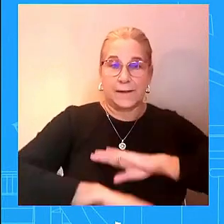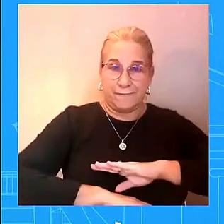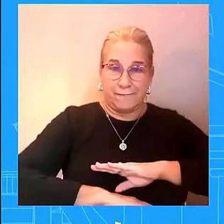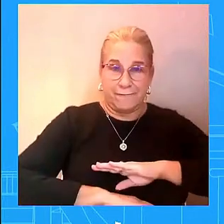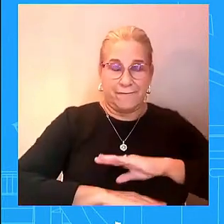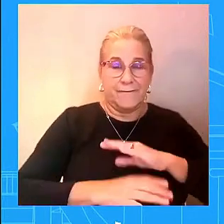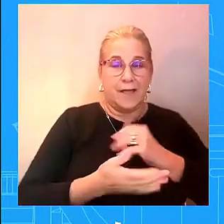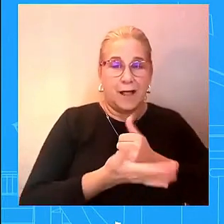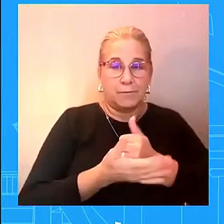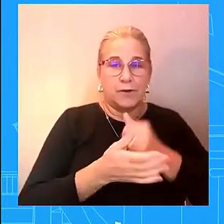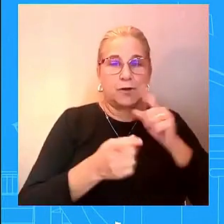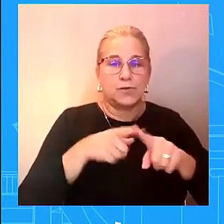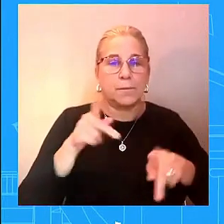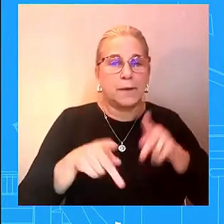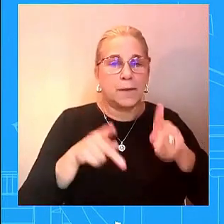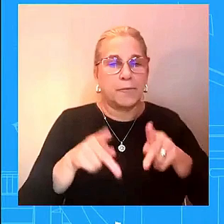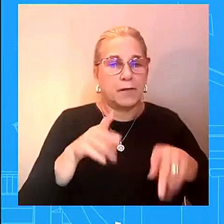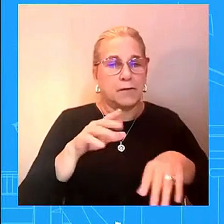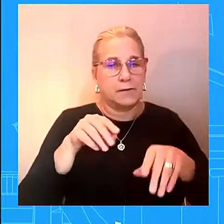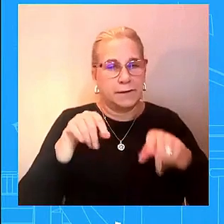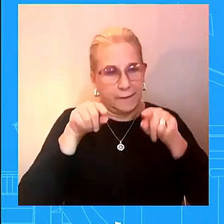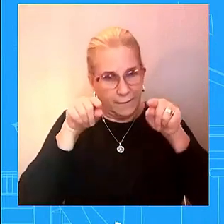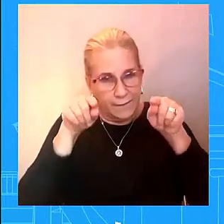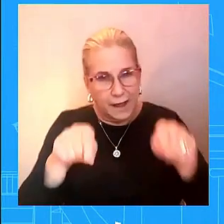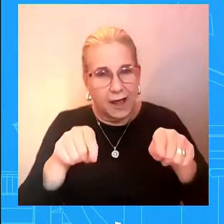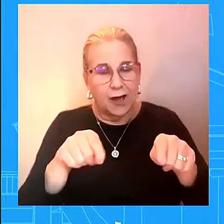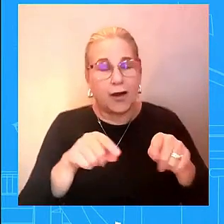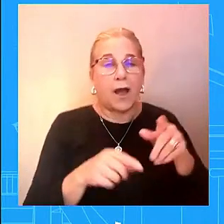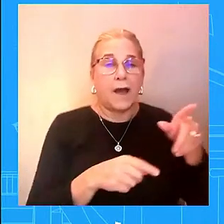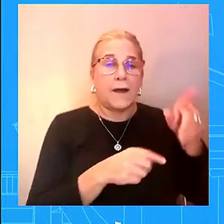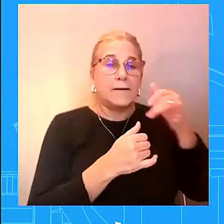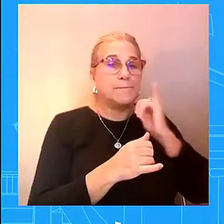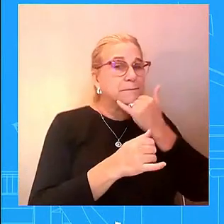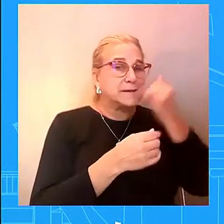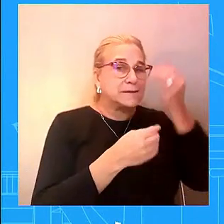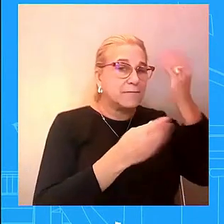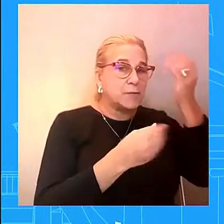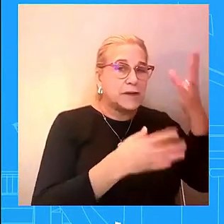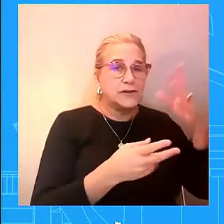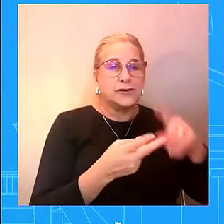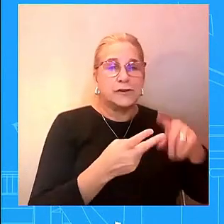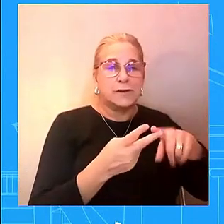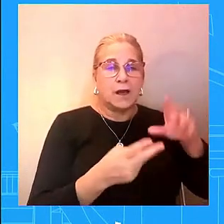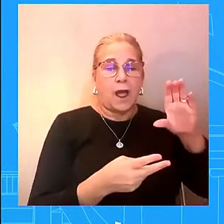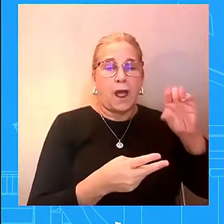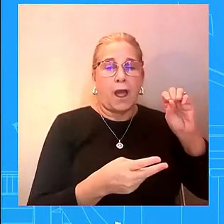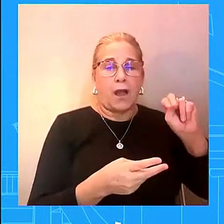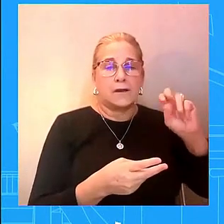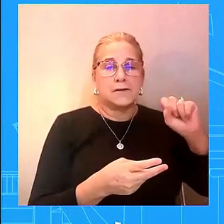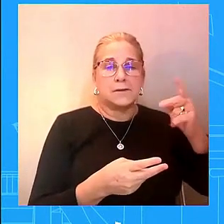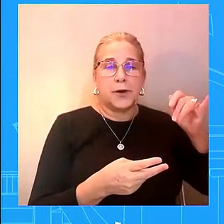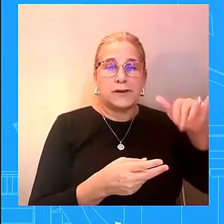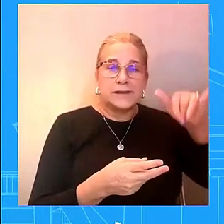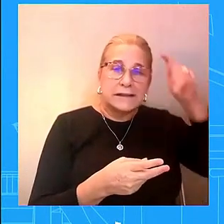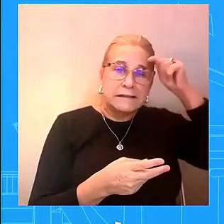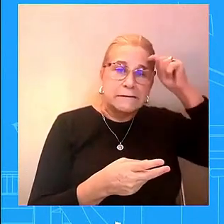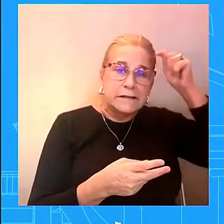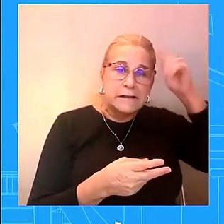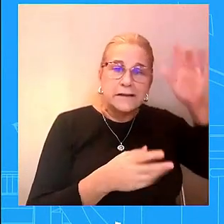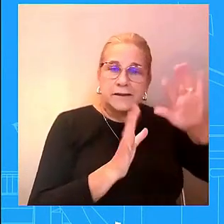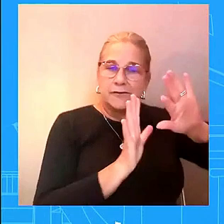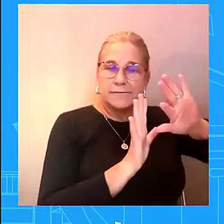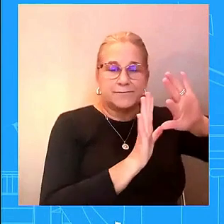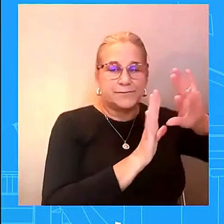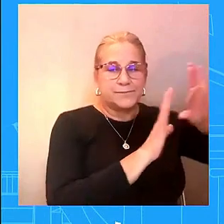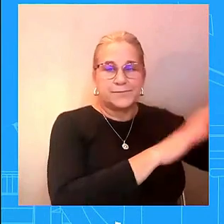uh and that is not what americans want to see as a leader that is not what they want to see as a leader and it's